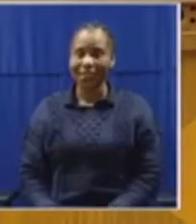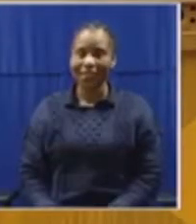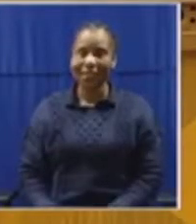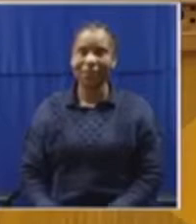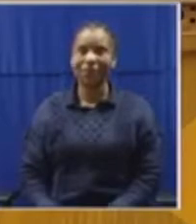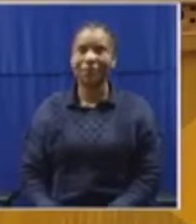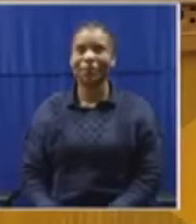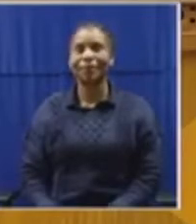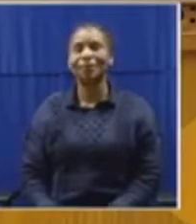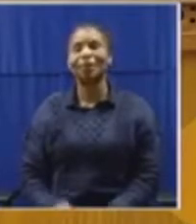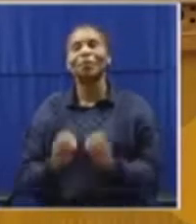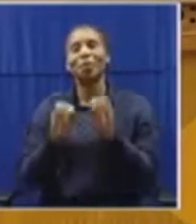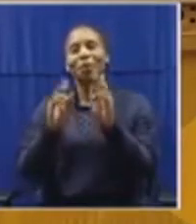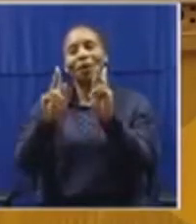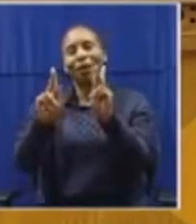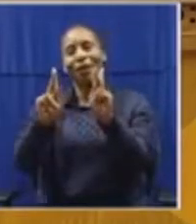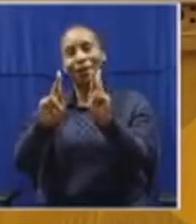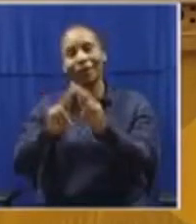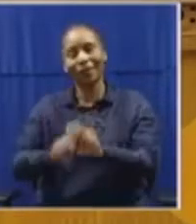Okay.